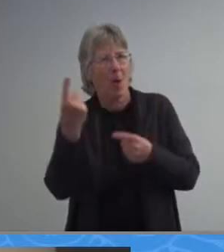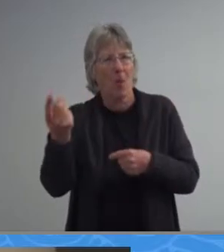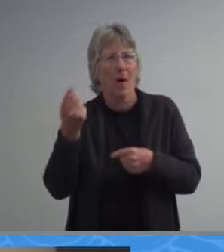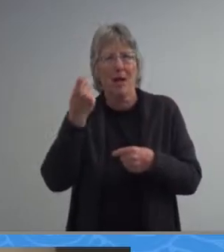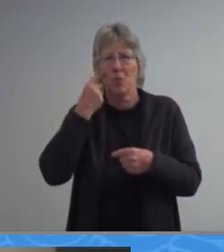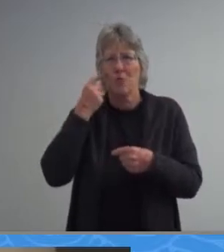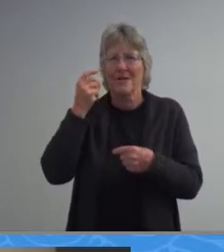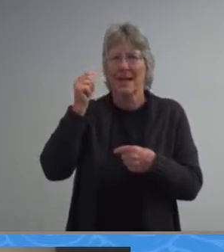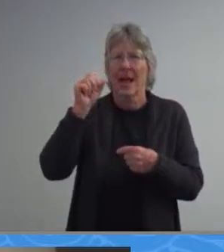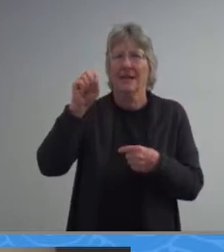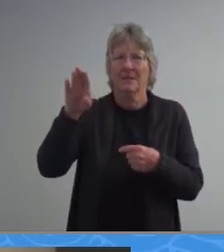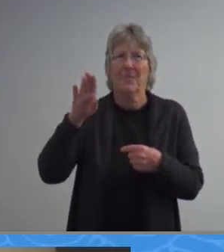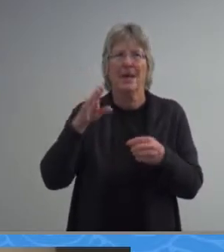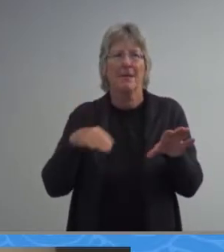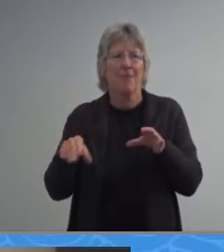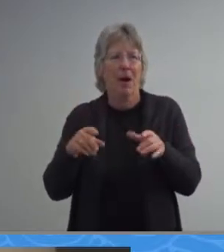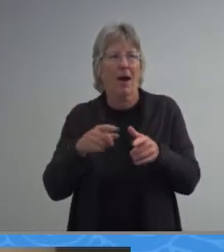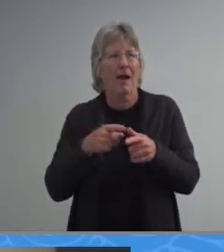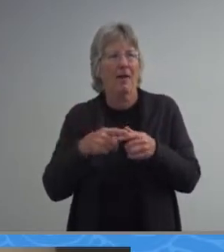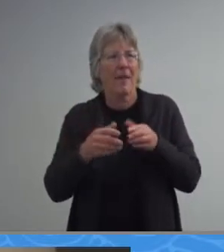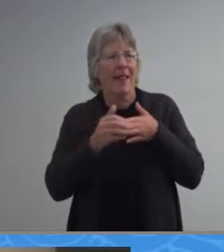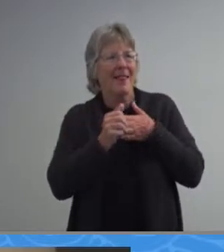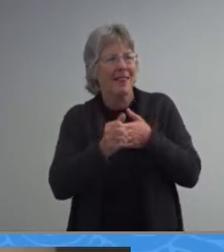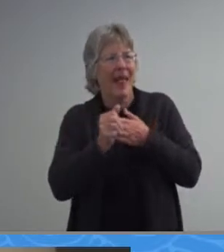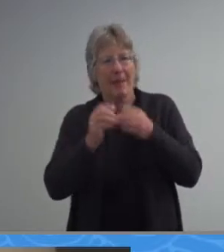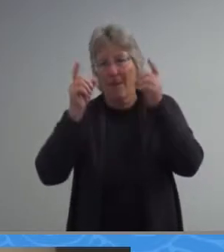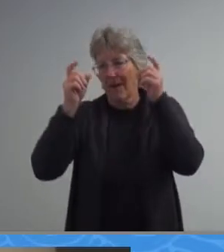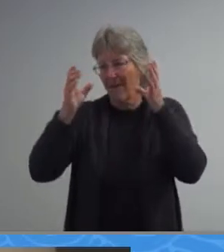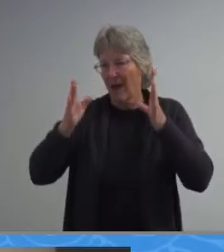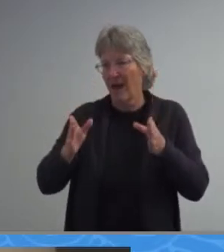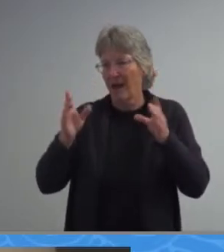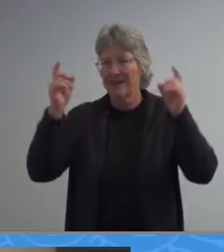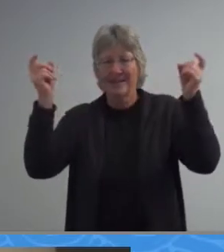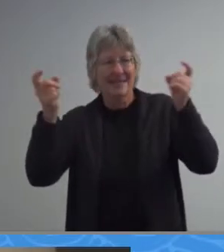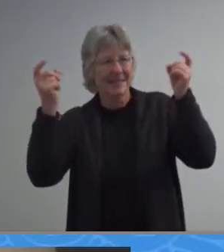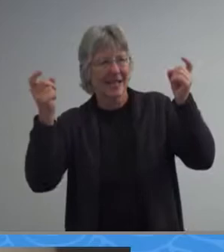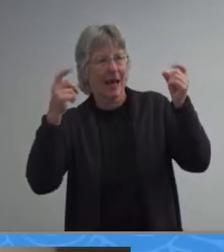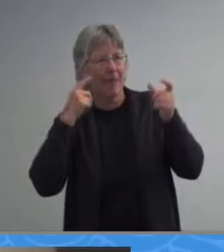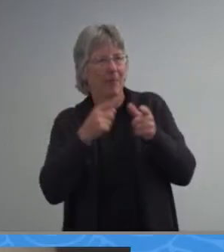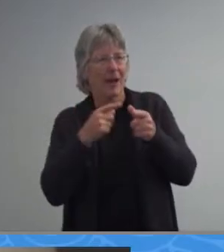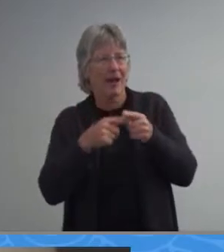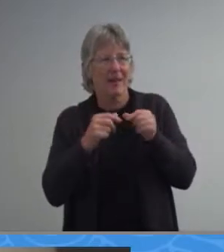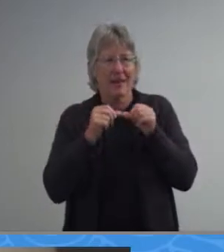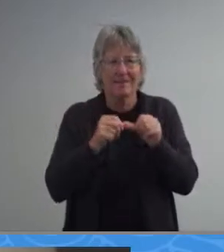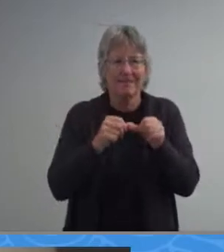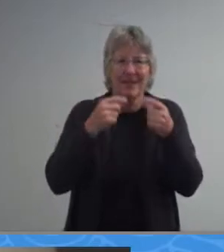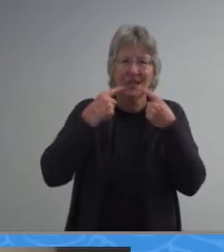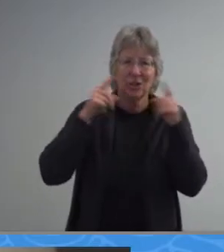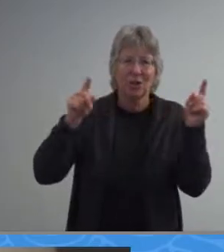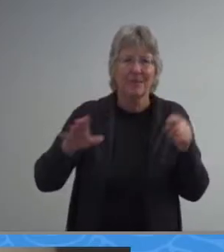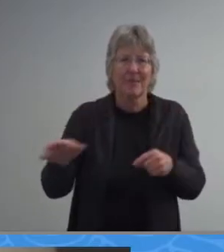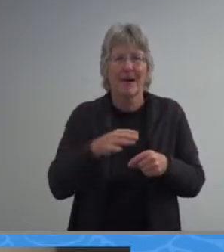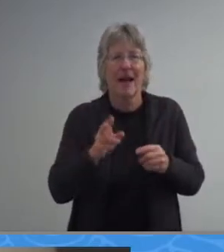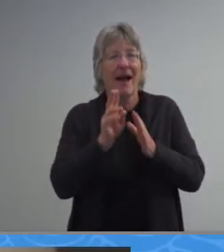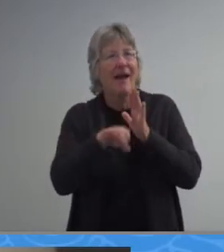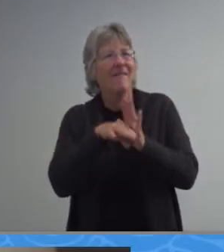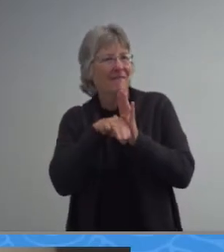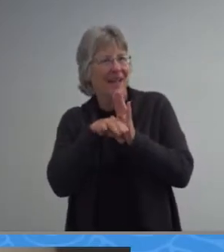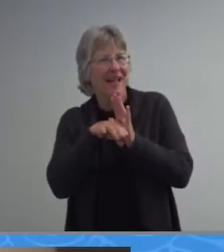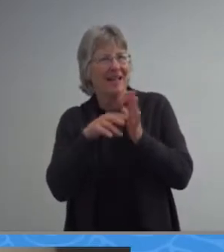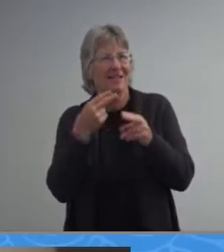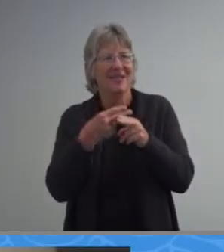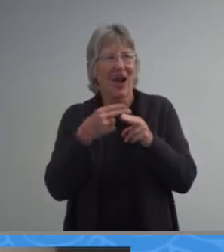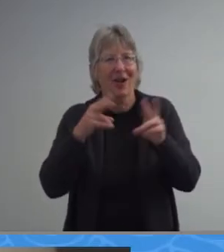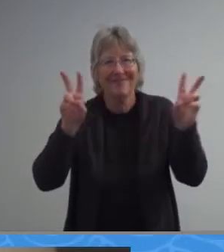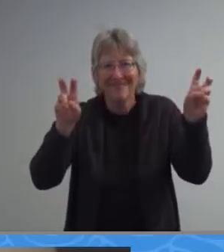led by our commissioner of photography ryan chalmers celebrates the achievements and tenacity of our student athletes the videos titled stuck in the